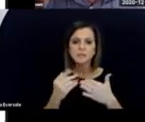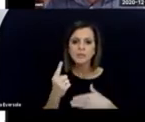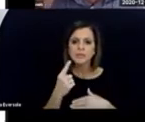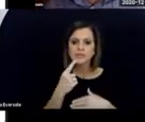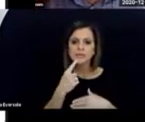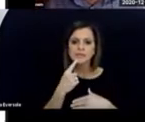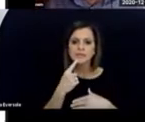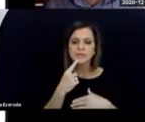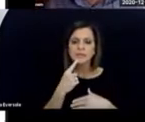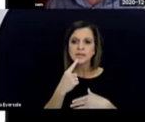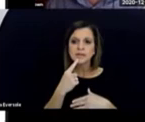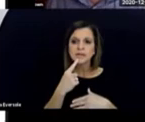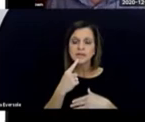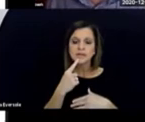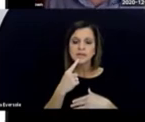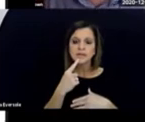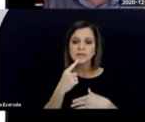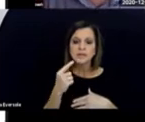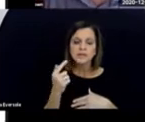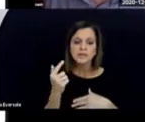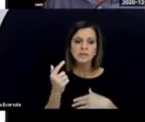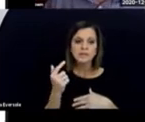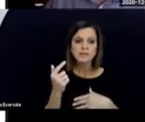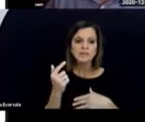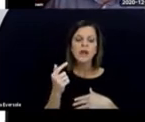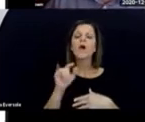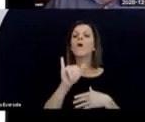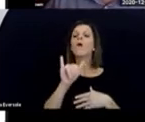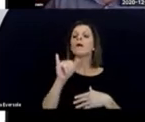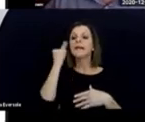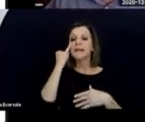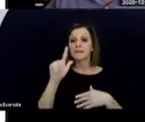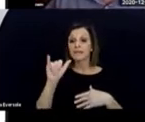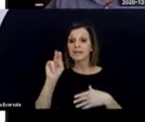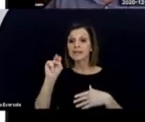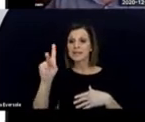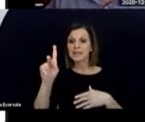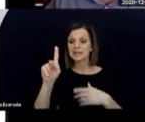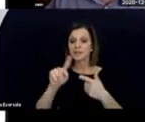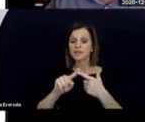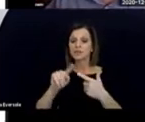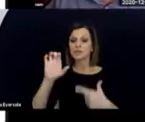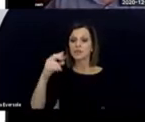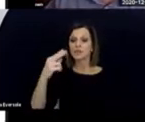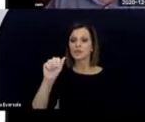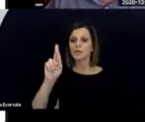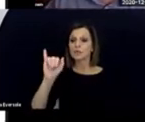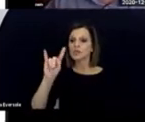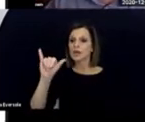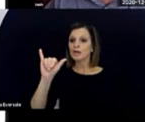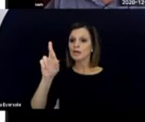link. If the link to Charity Rowland isn't working,